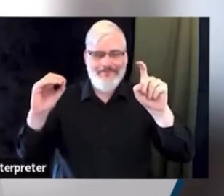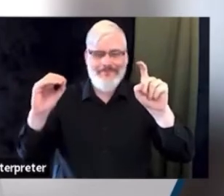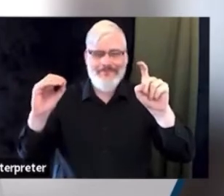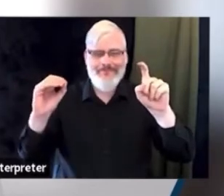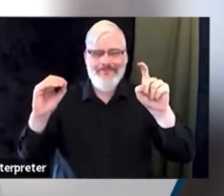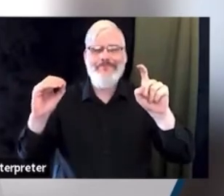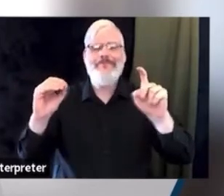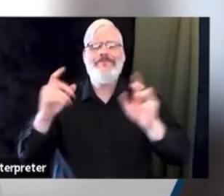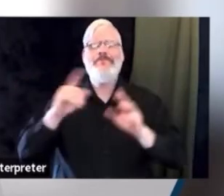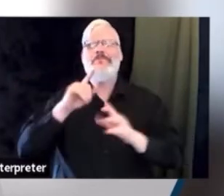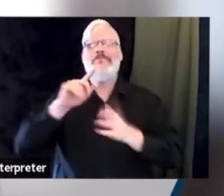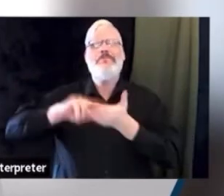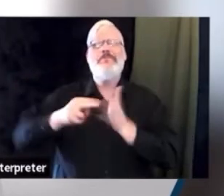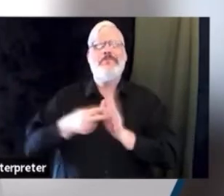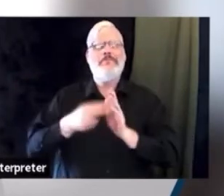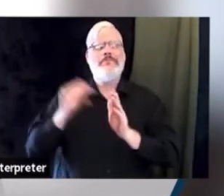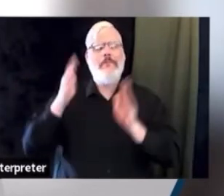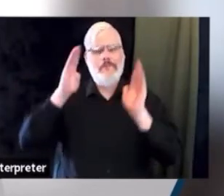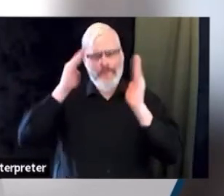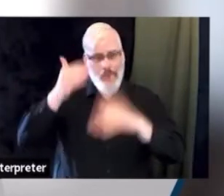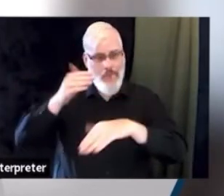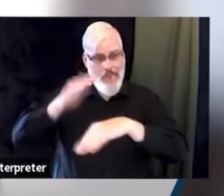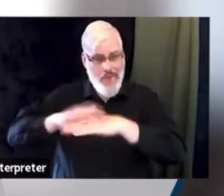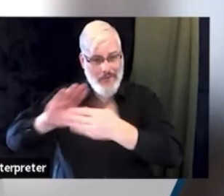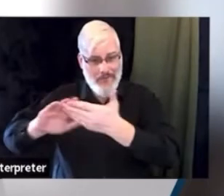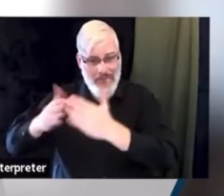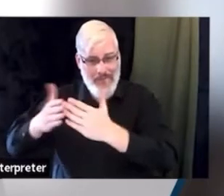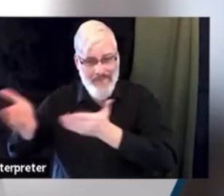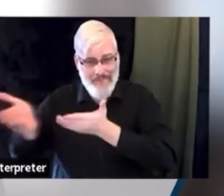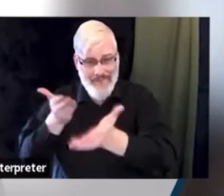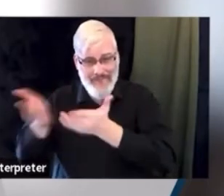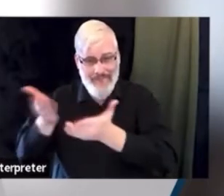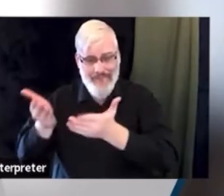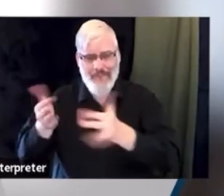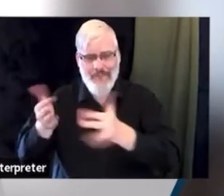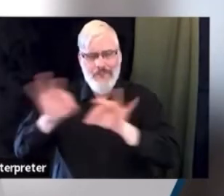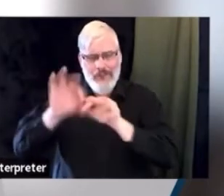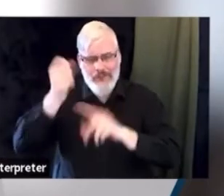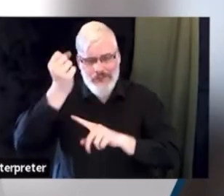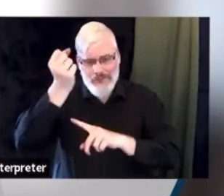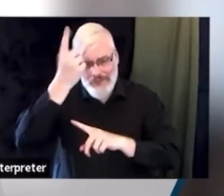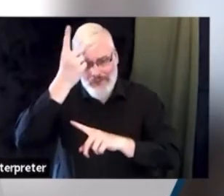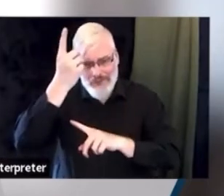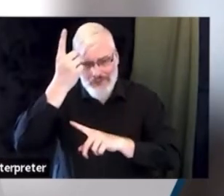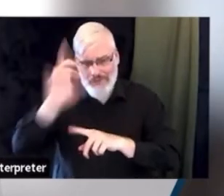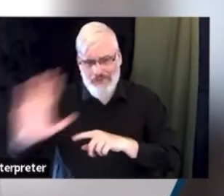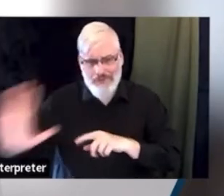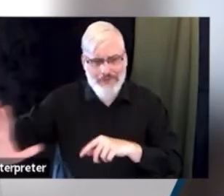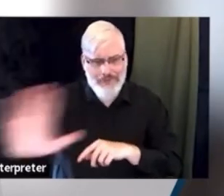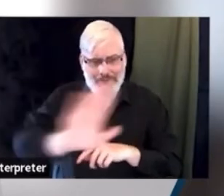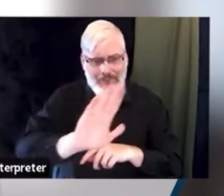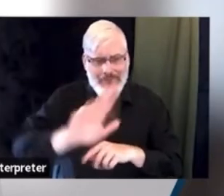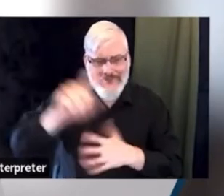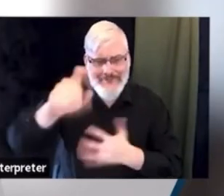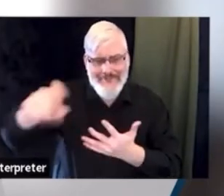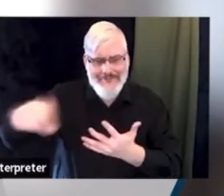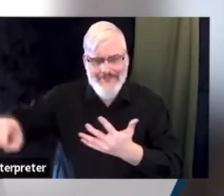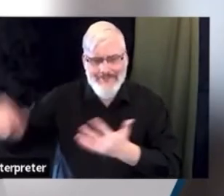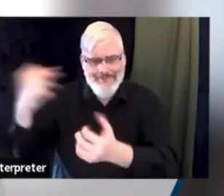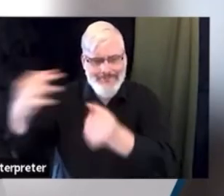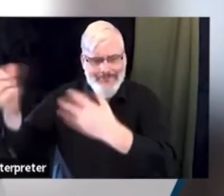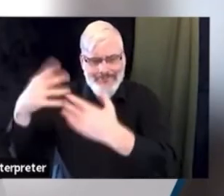important to understand that everything that we do makes an impact for better or for worse. And the opportunities for us to